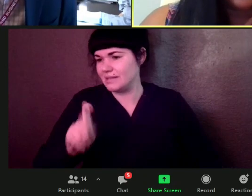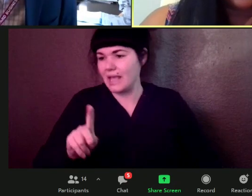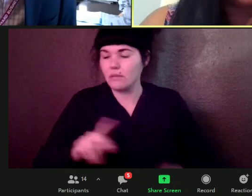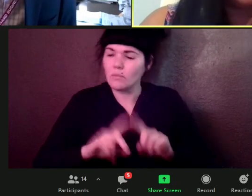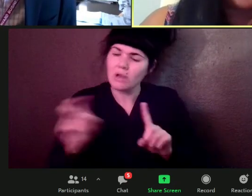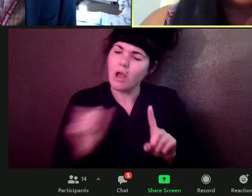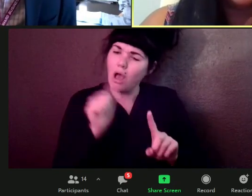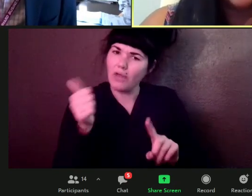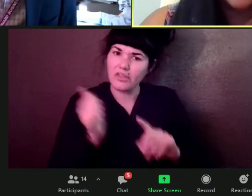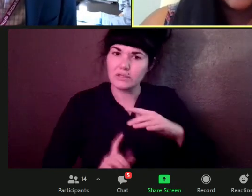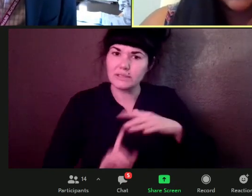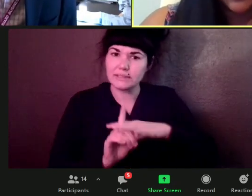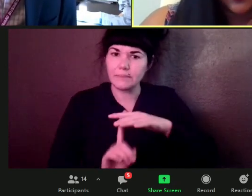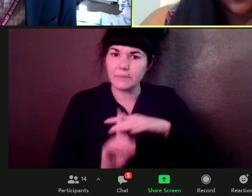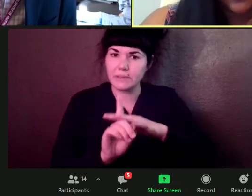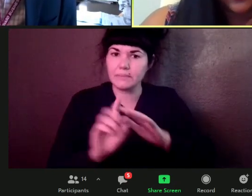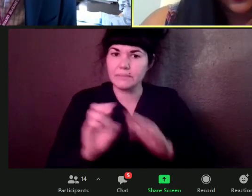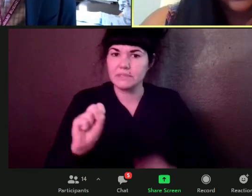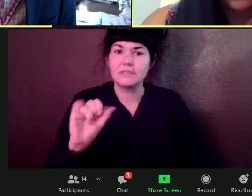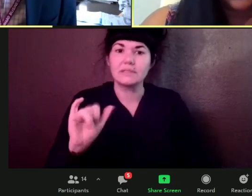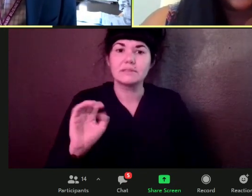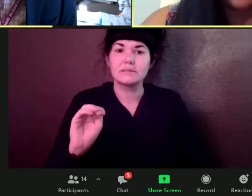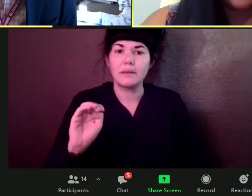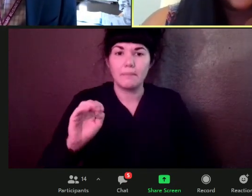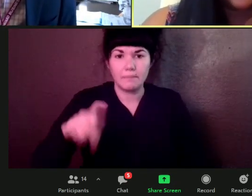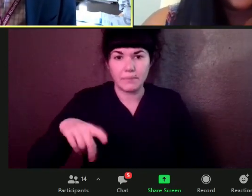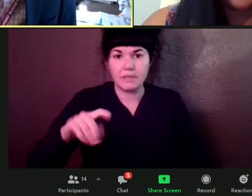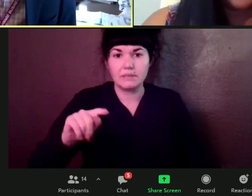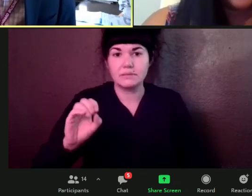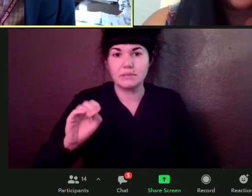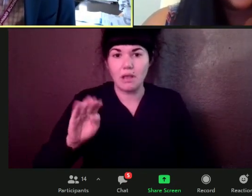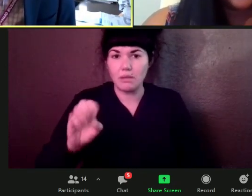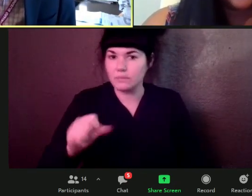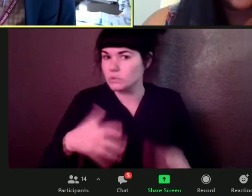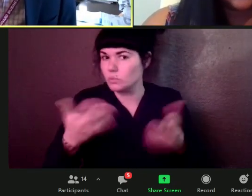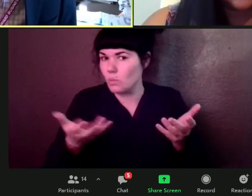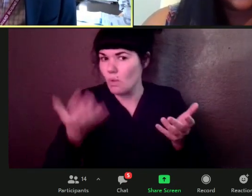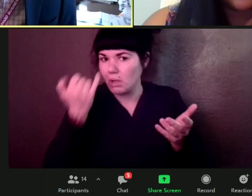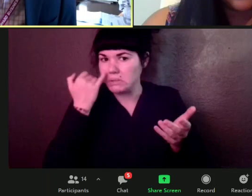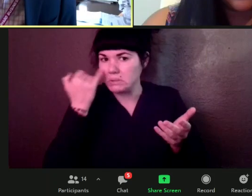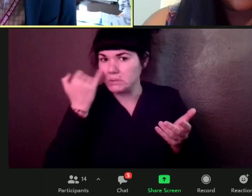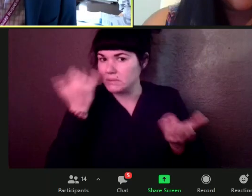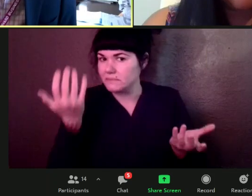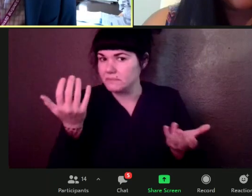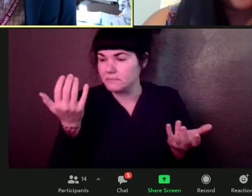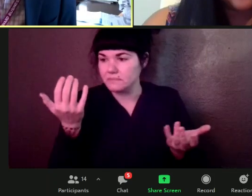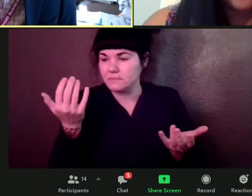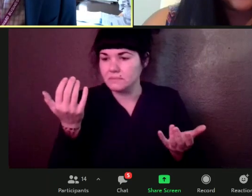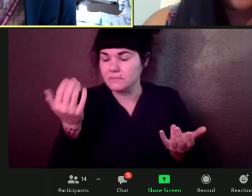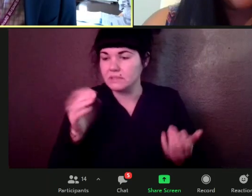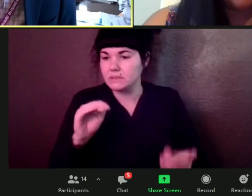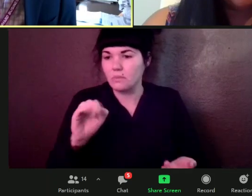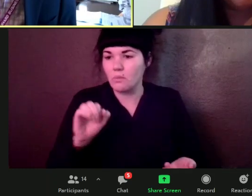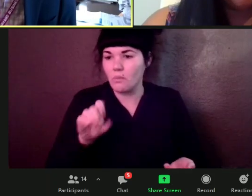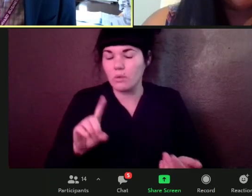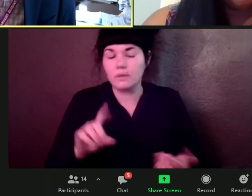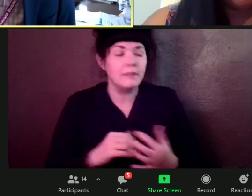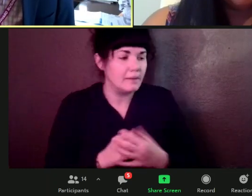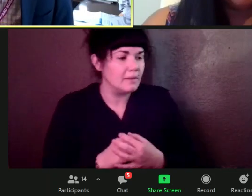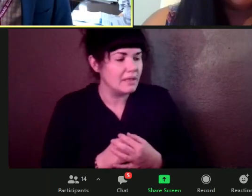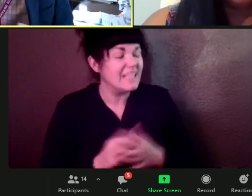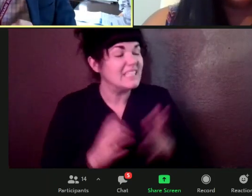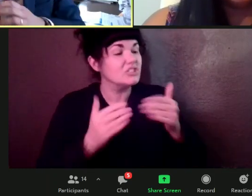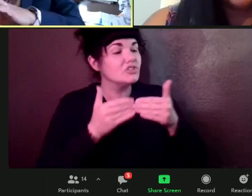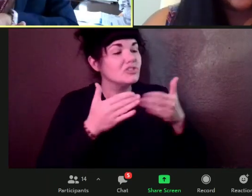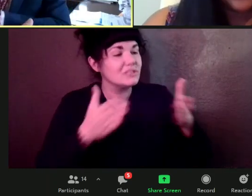triggered by mold or, or that's it's generally, it's generally the symptoms of an allergic reaction.